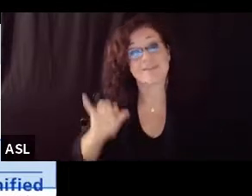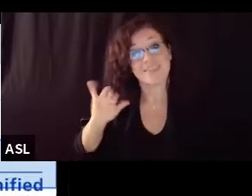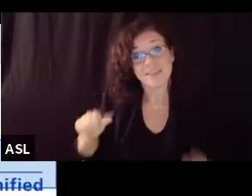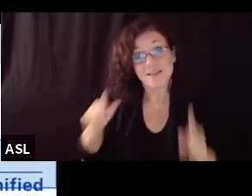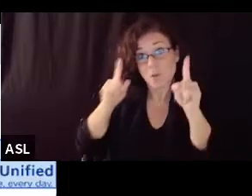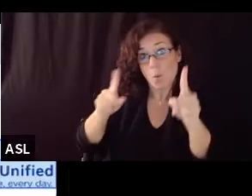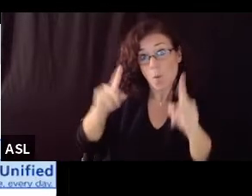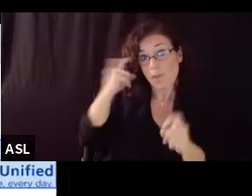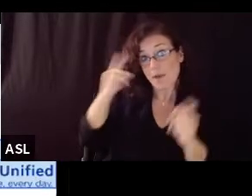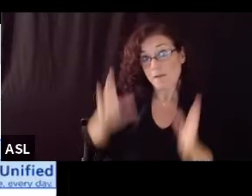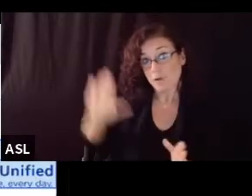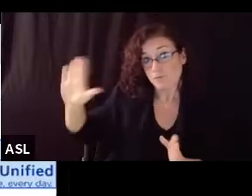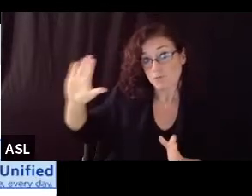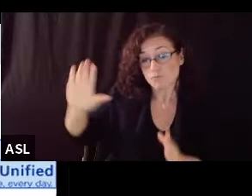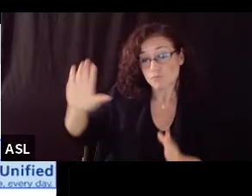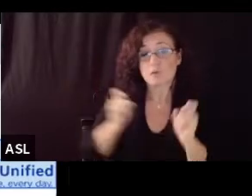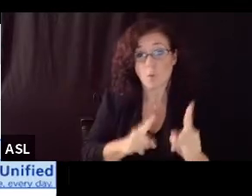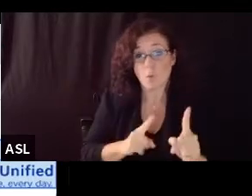please